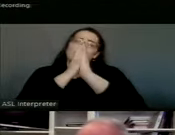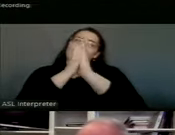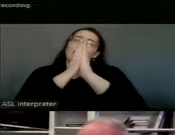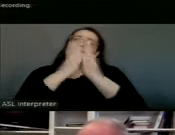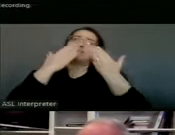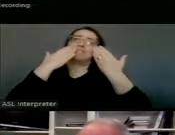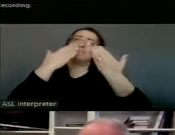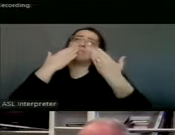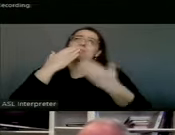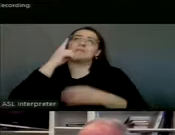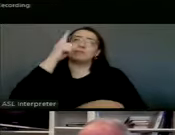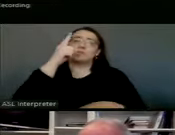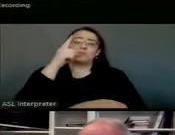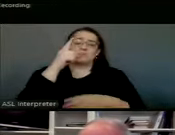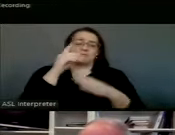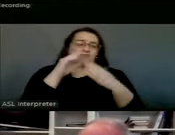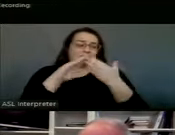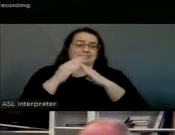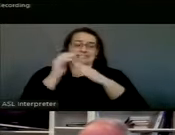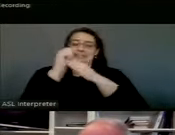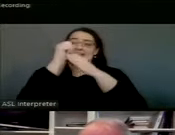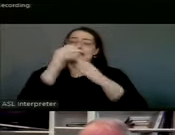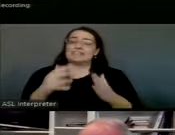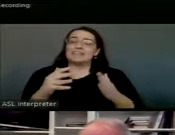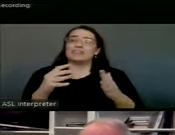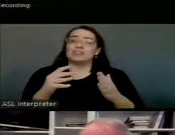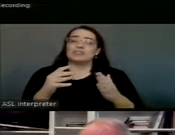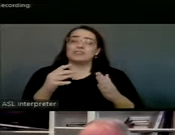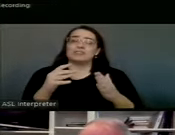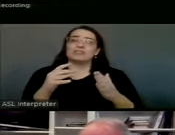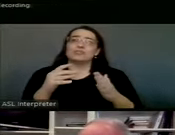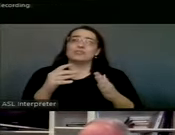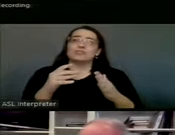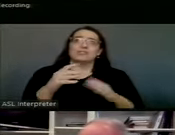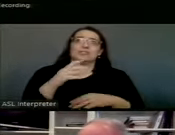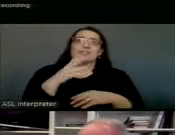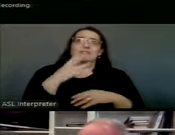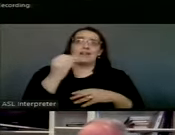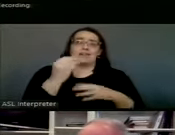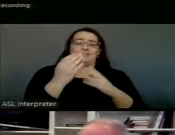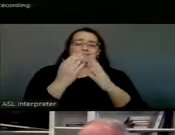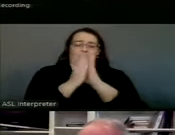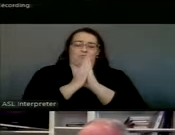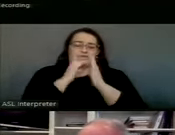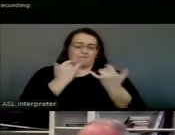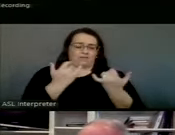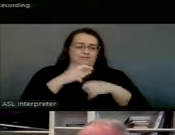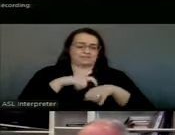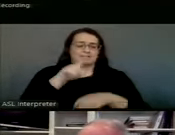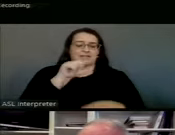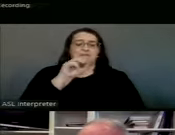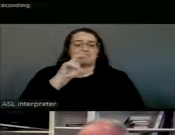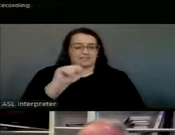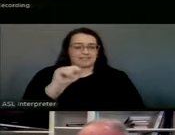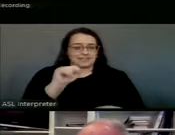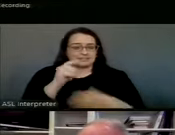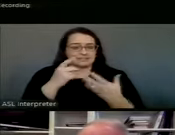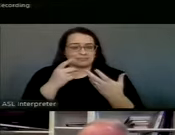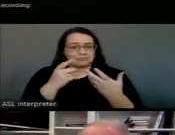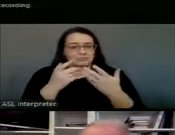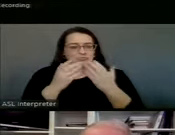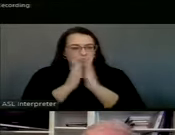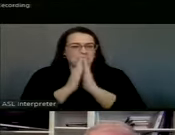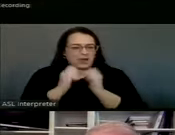for our city leaders, and then a prayer for this season of Lent. So if you would bow with me, please.